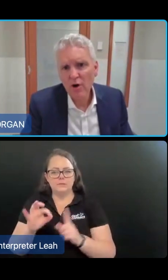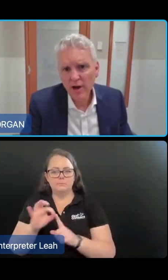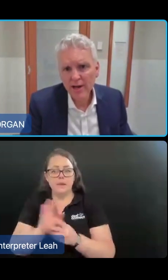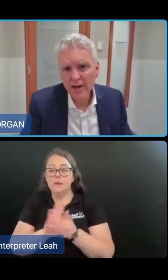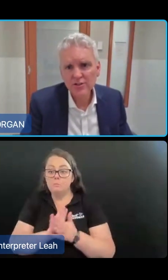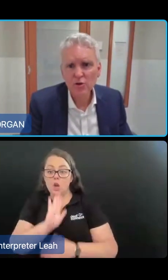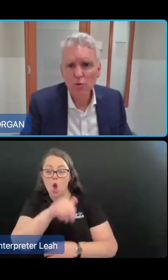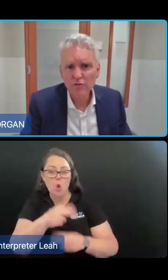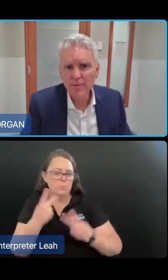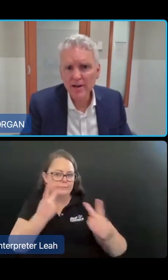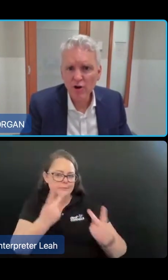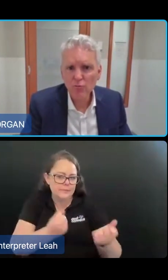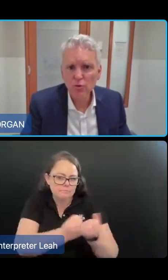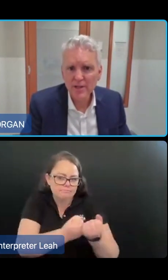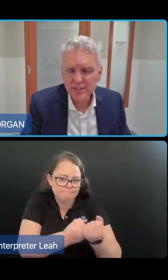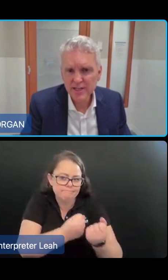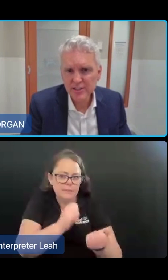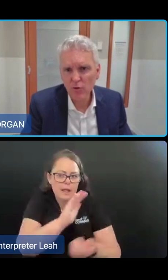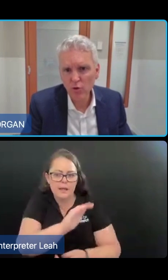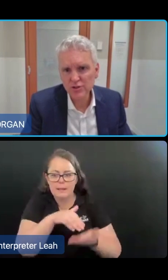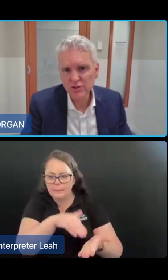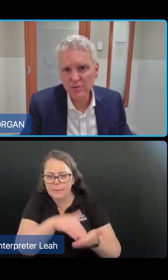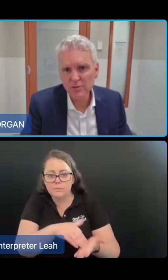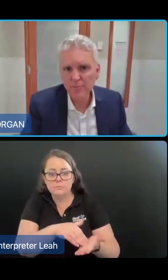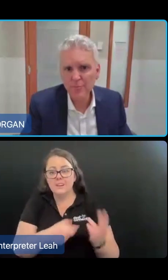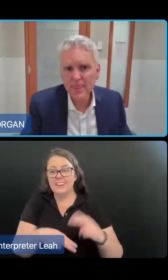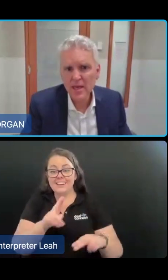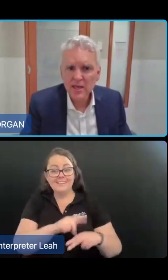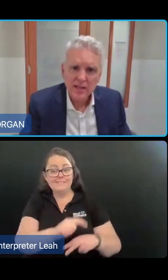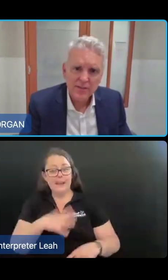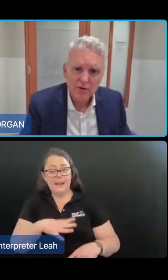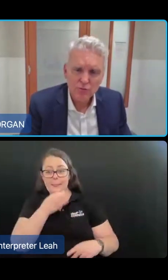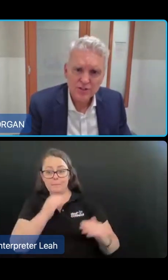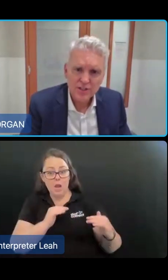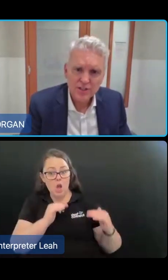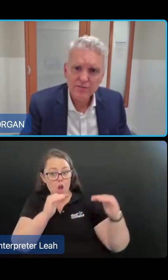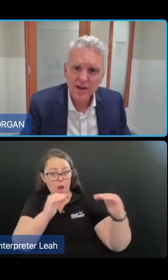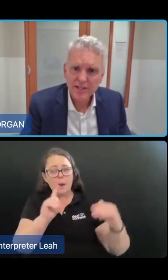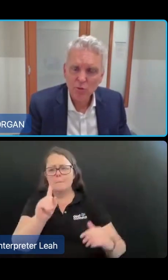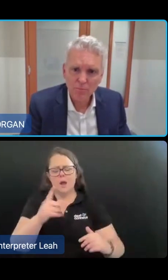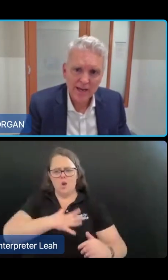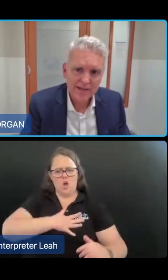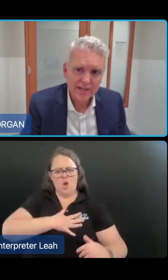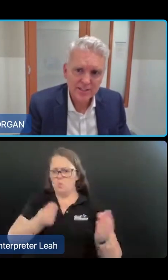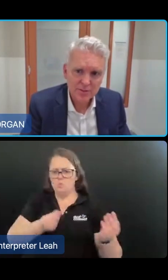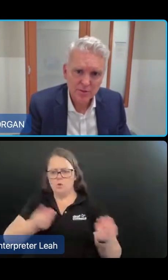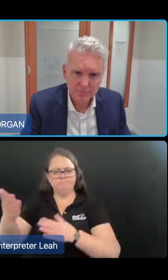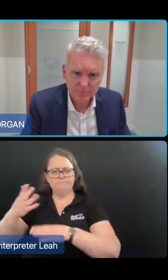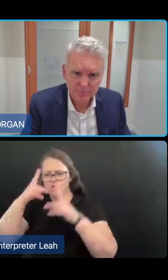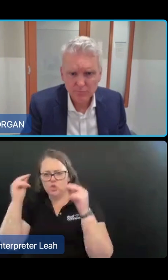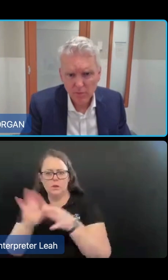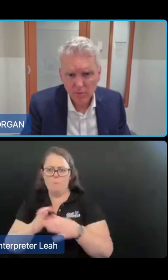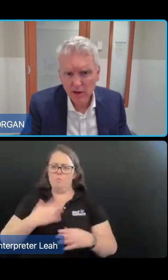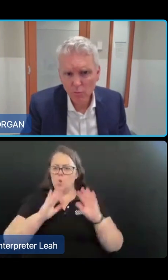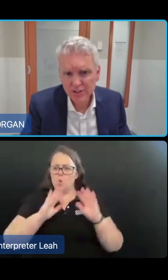People with higher needs who want to remain at home will be assessed for support at home. They will receive a support plan at assessment,